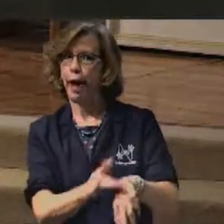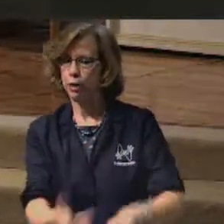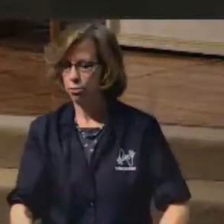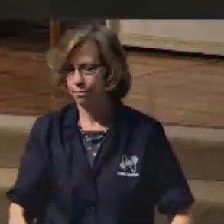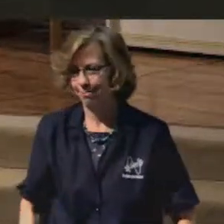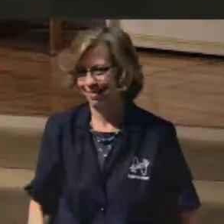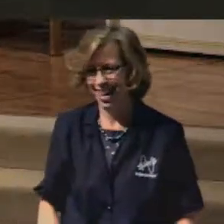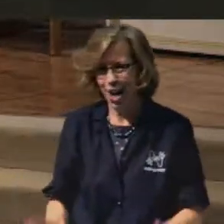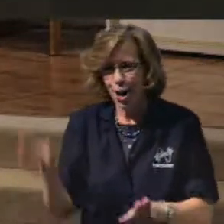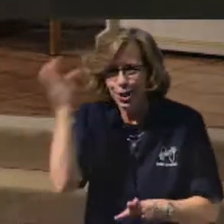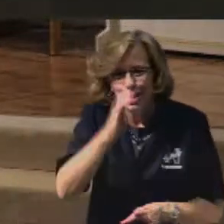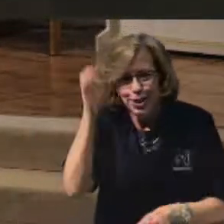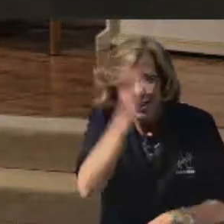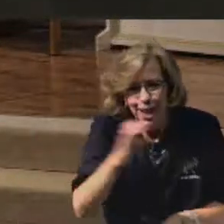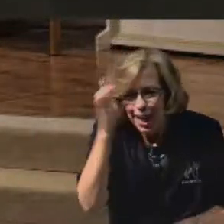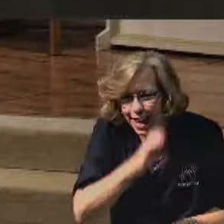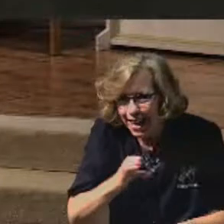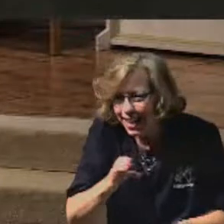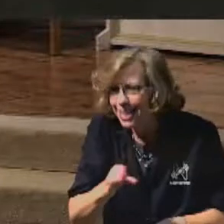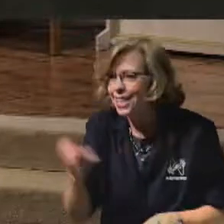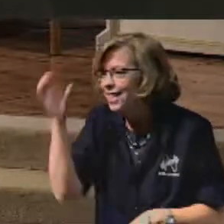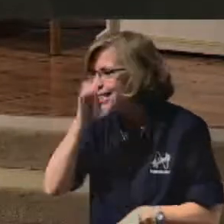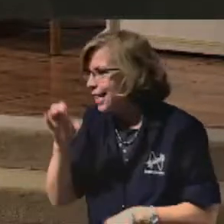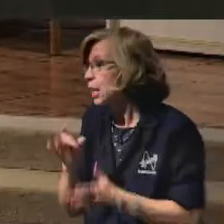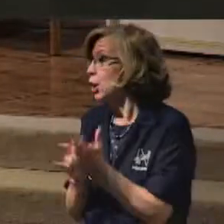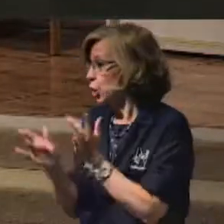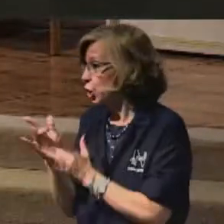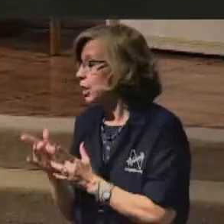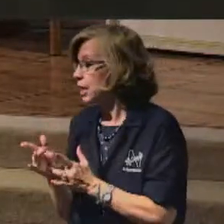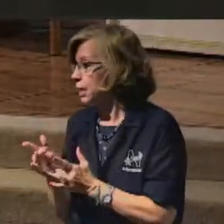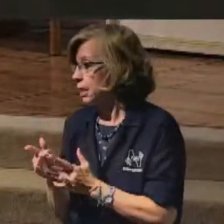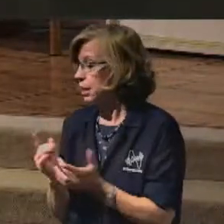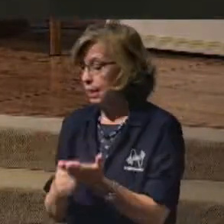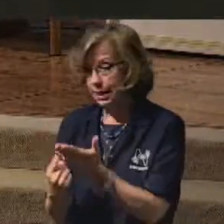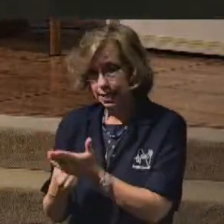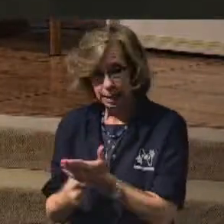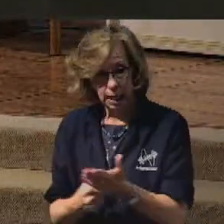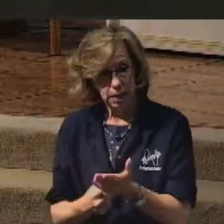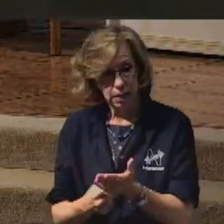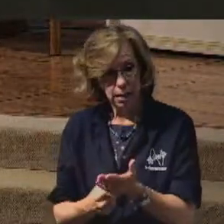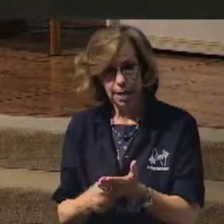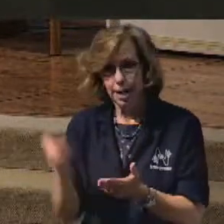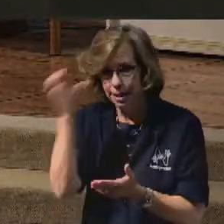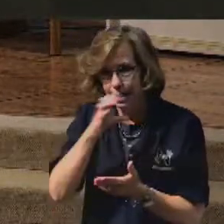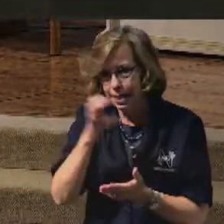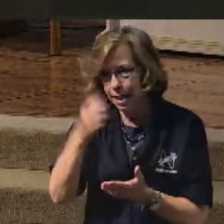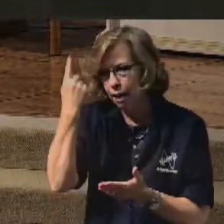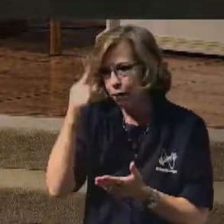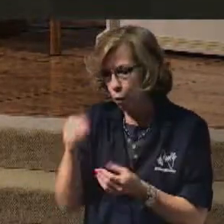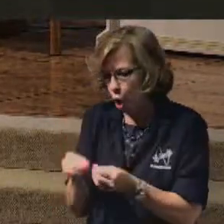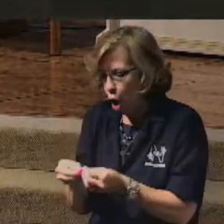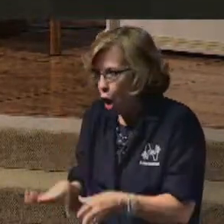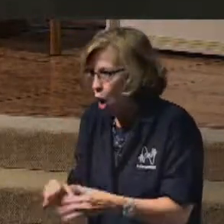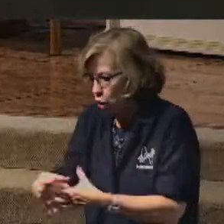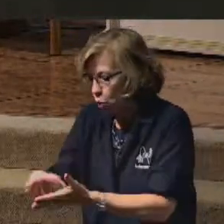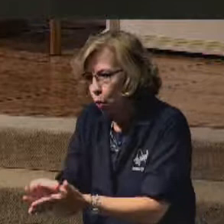Seek. Seek. Jesus talked about seeking for the lost coin,